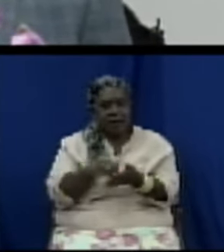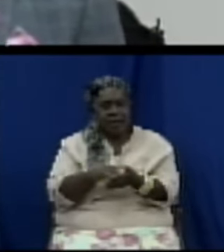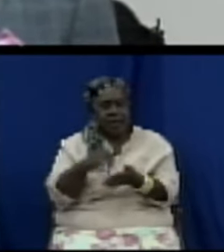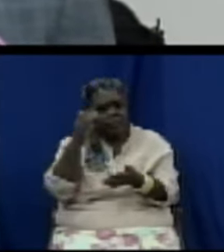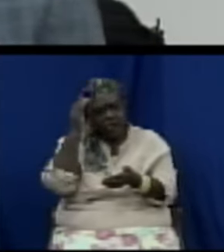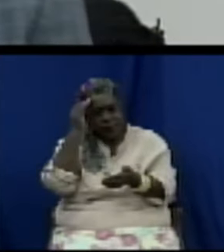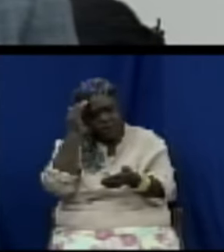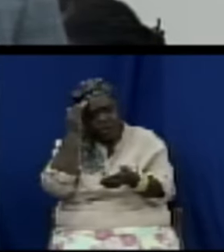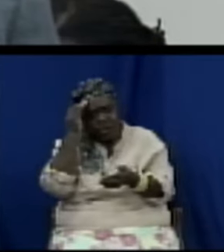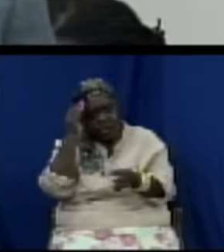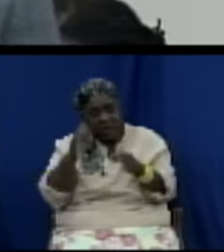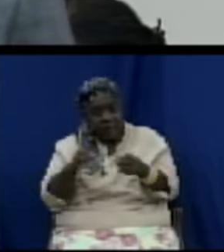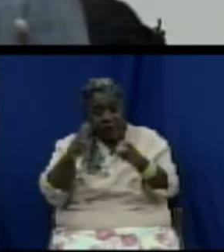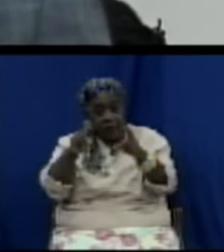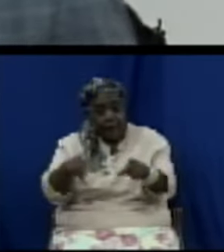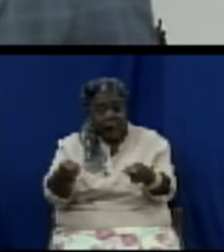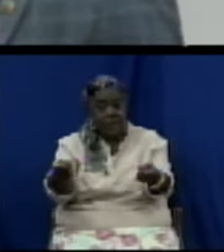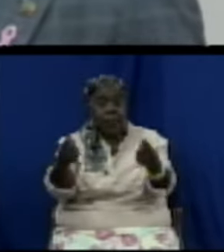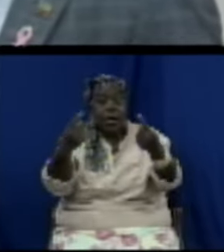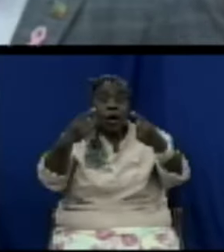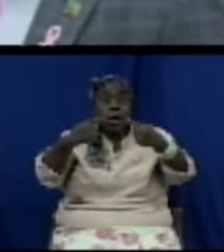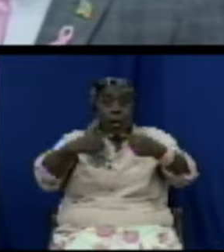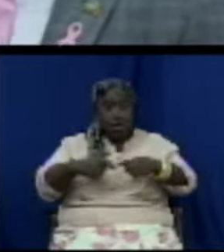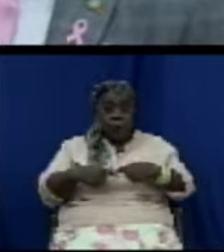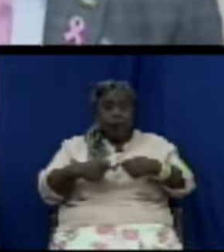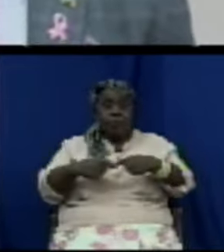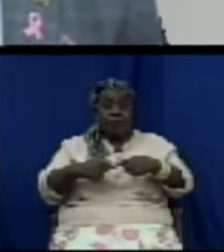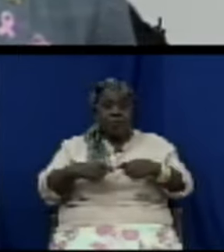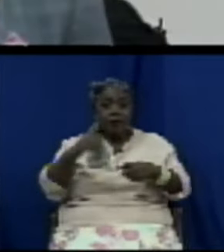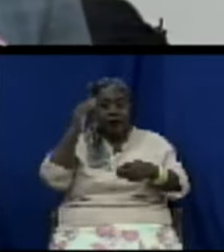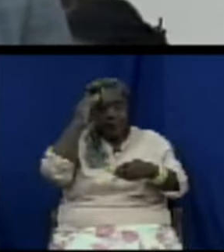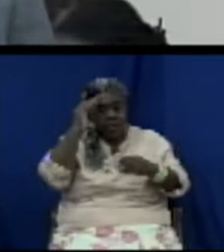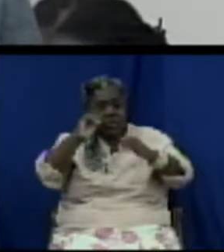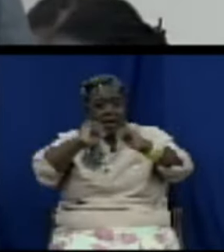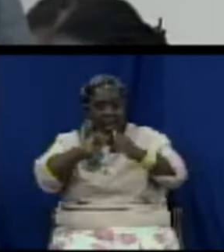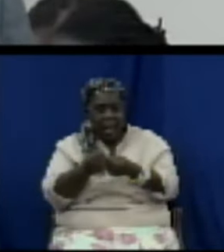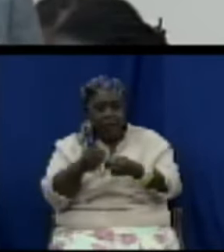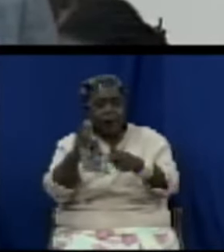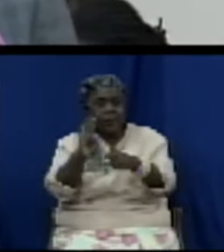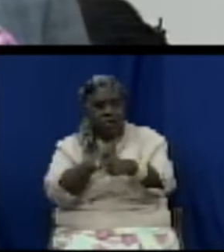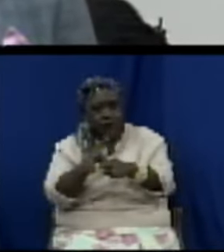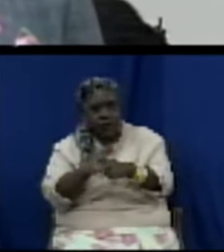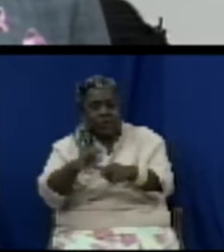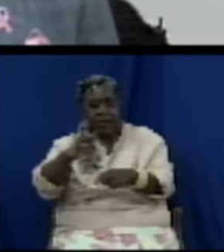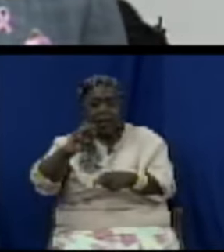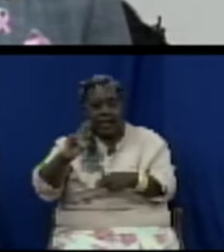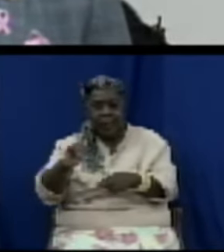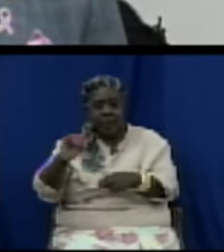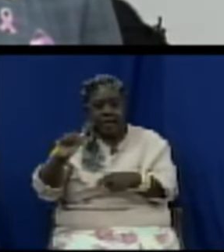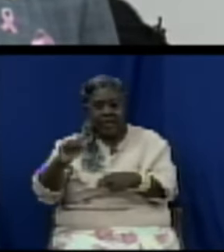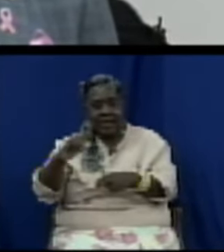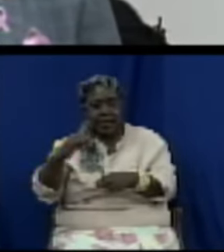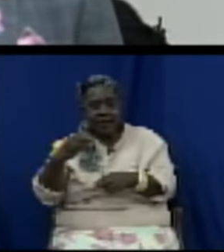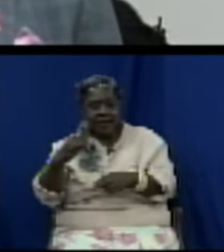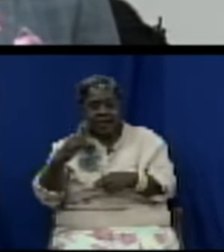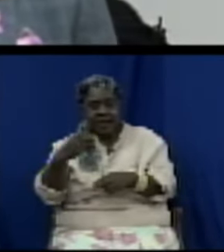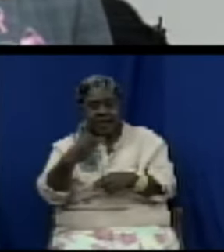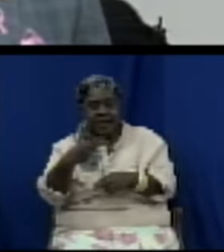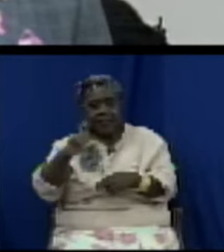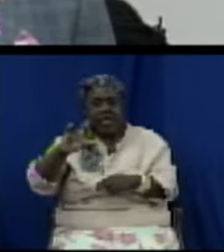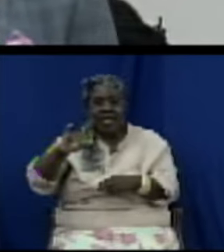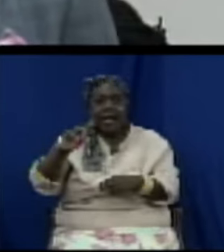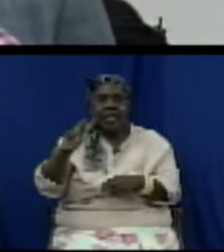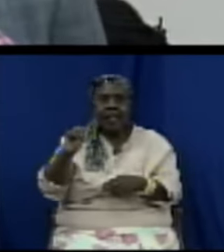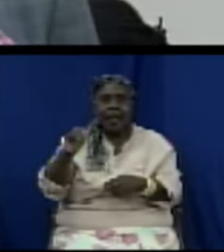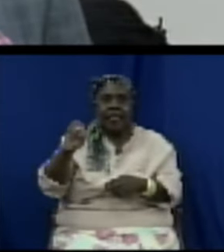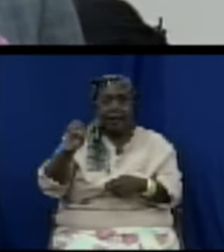So if somebody were to collapse in here, those who work here should know how to use that machine. And it only about an hour of training it takes for us to do that. So you